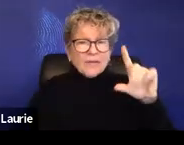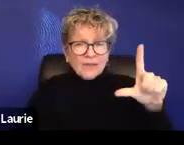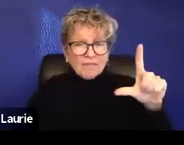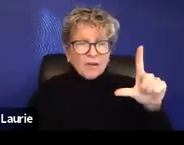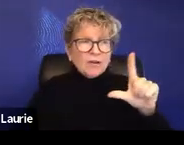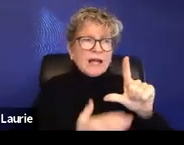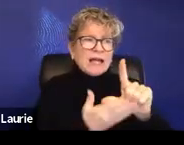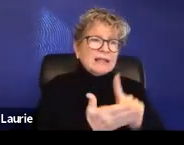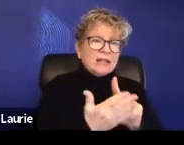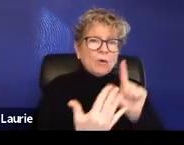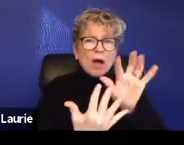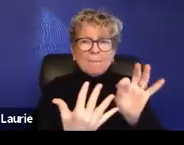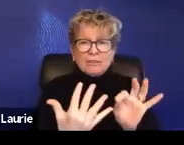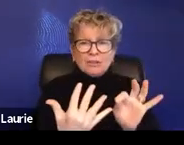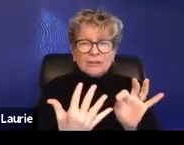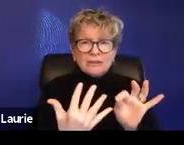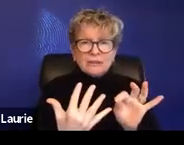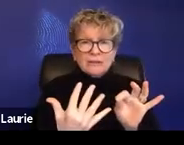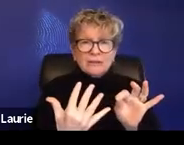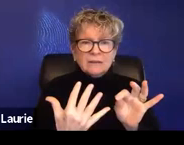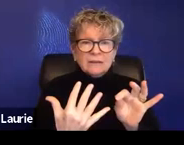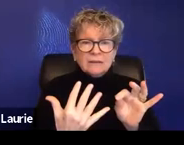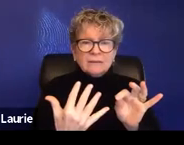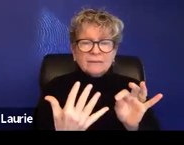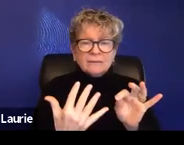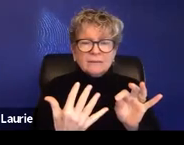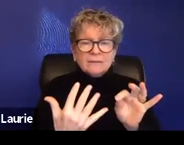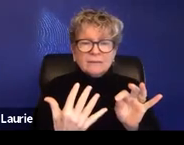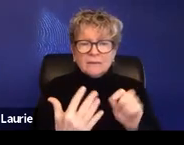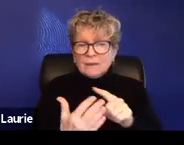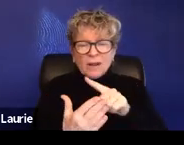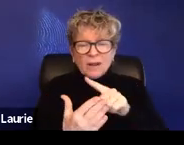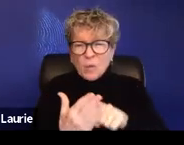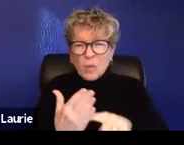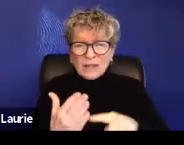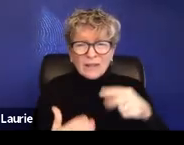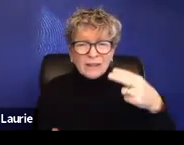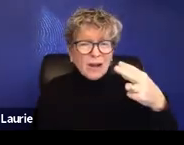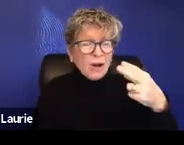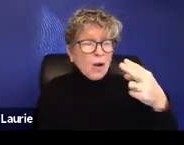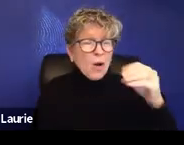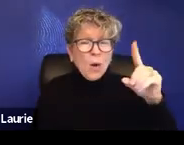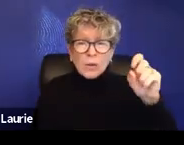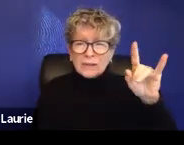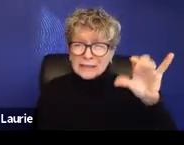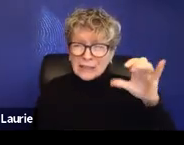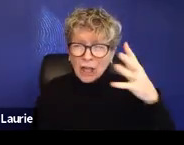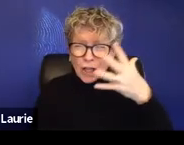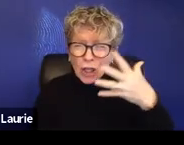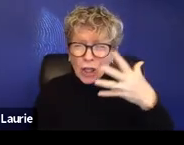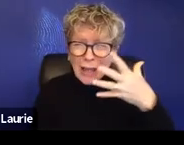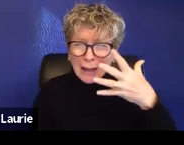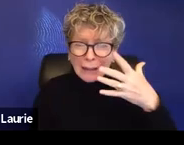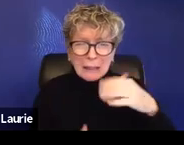um, the question is, what does holistic really look like? How do you start implementing